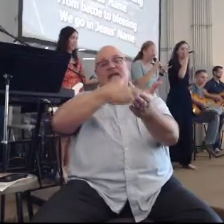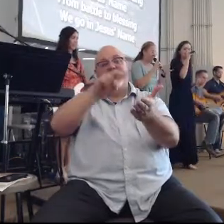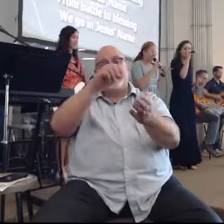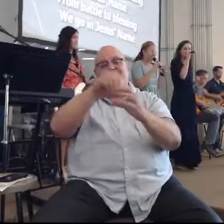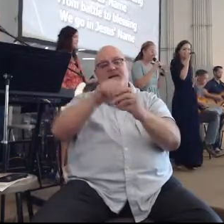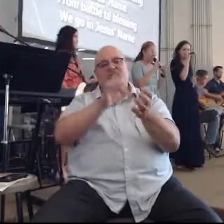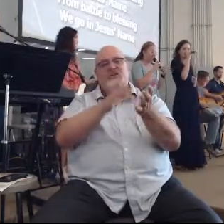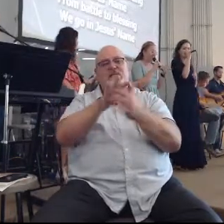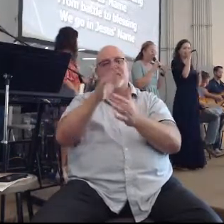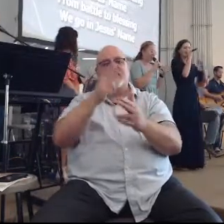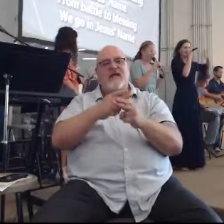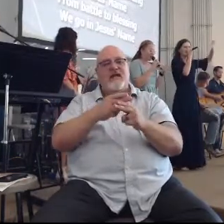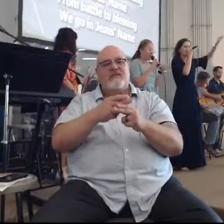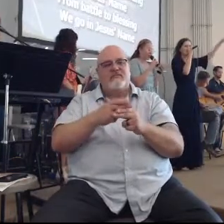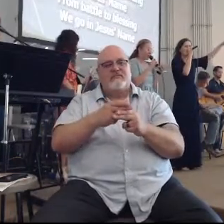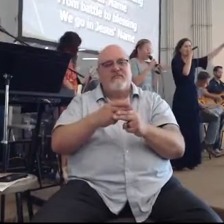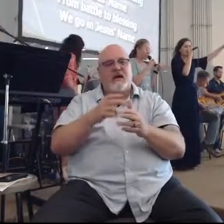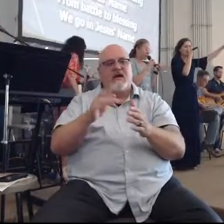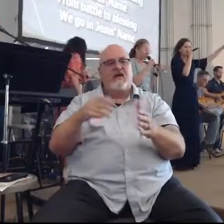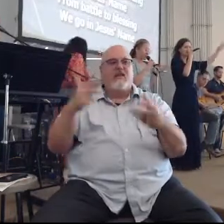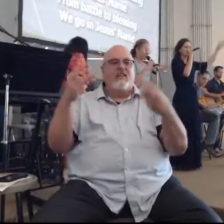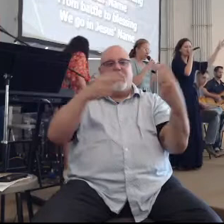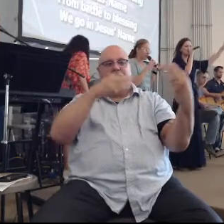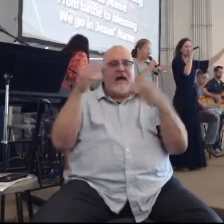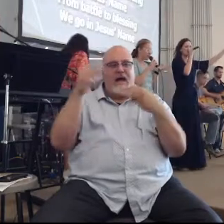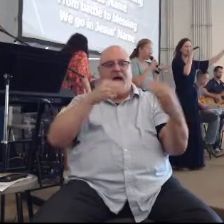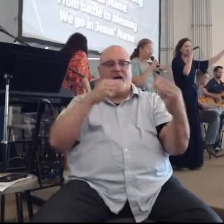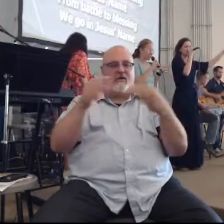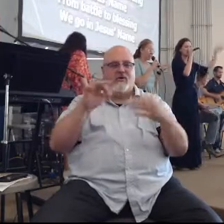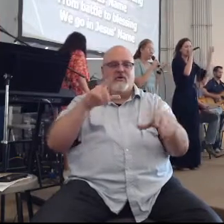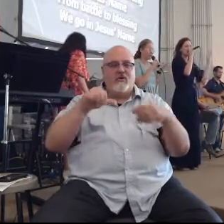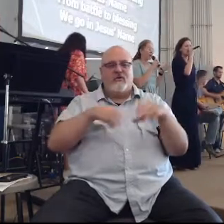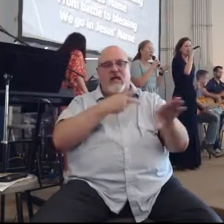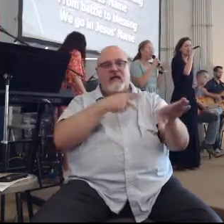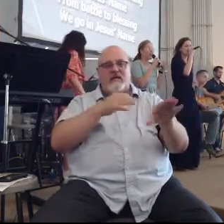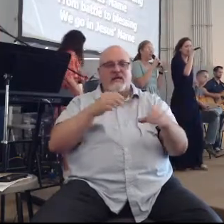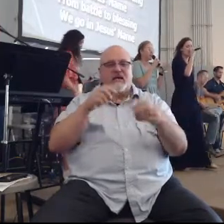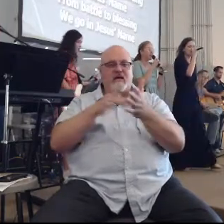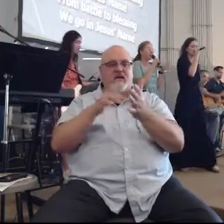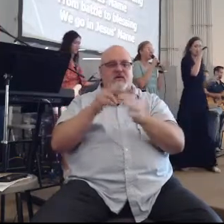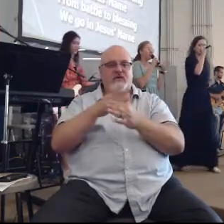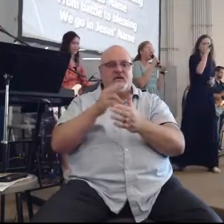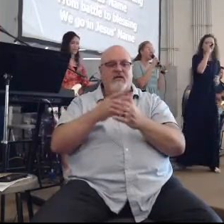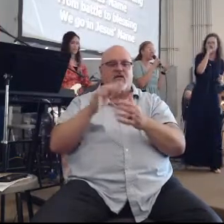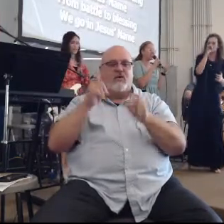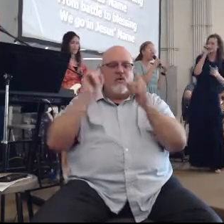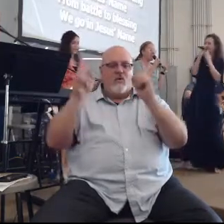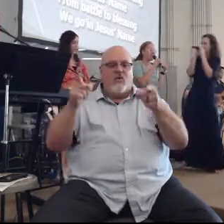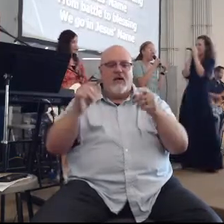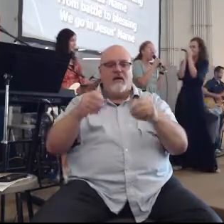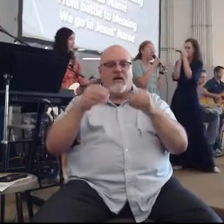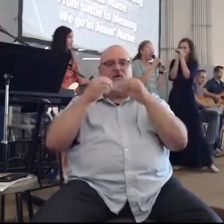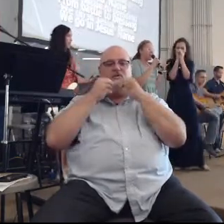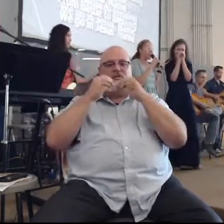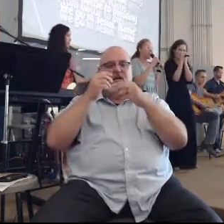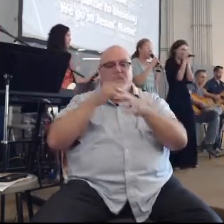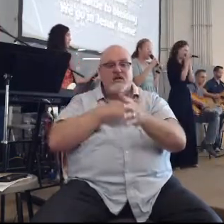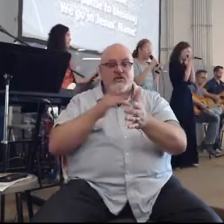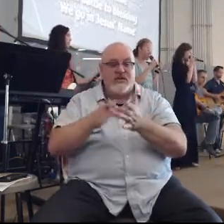Jesus' name From battle to blessing, we go in Jesus' name